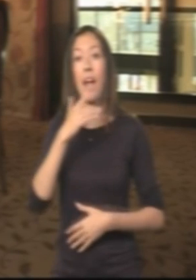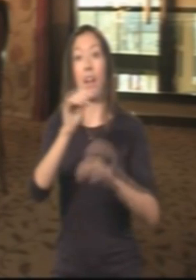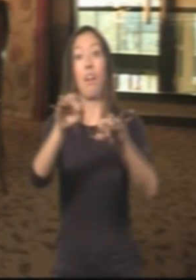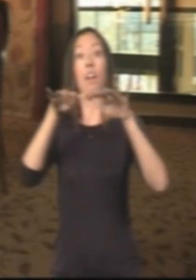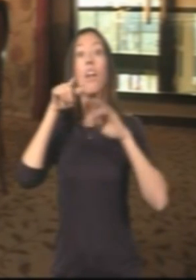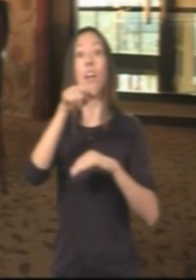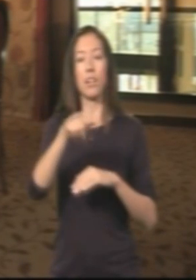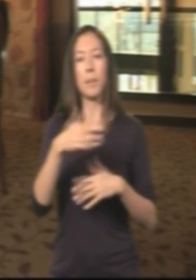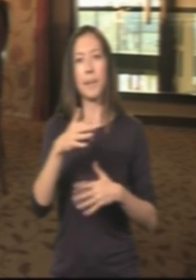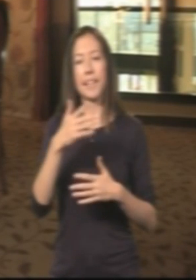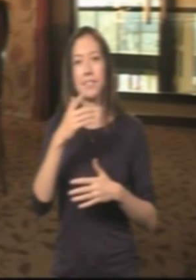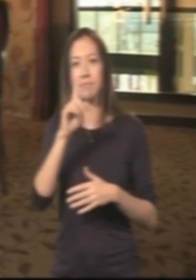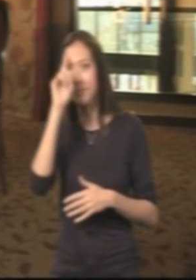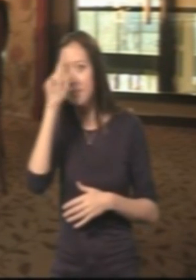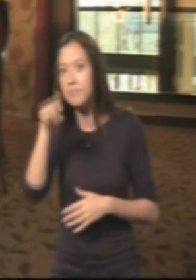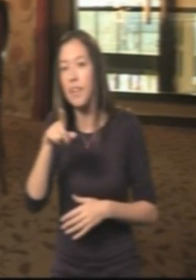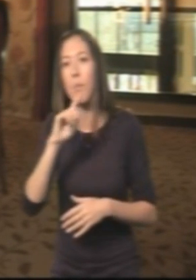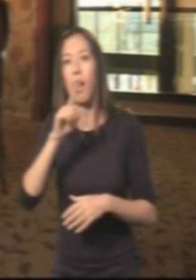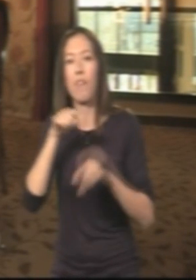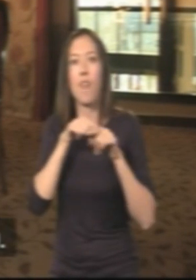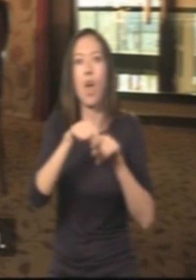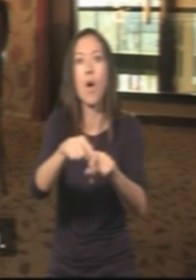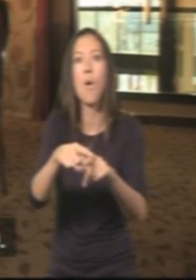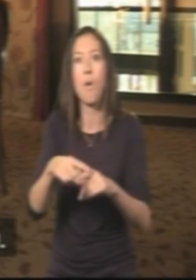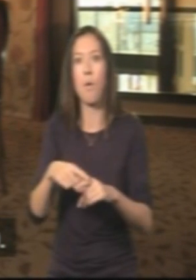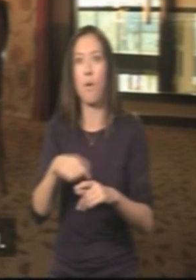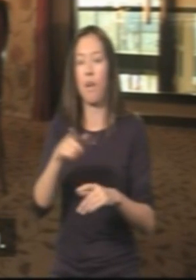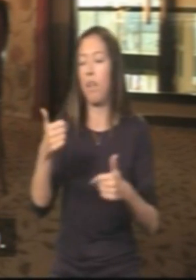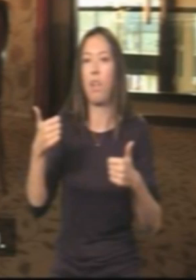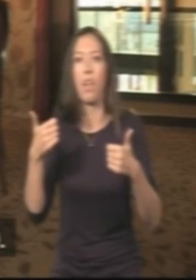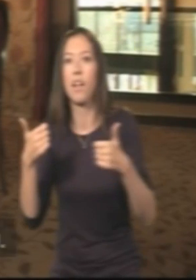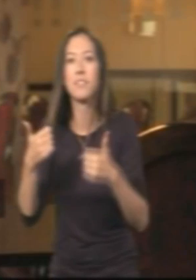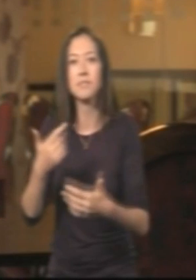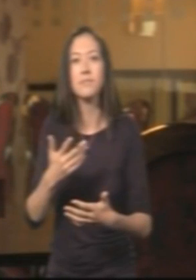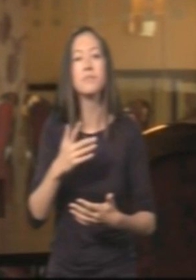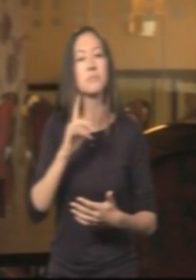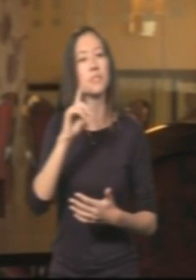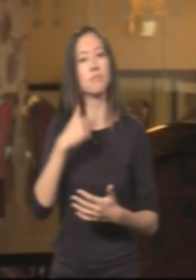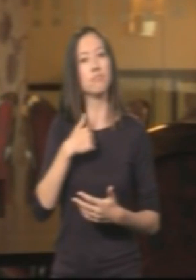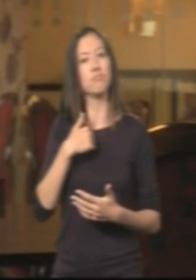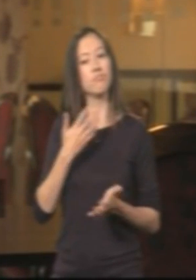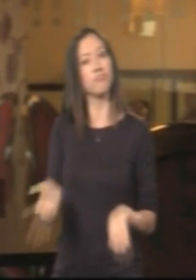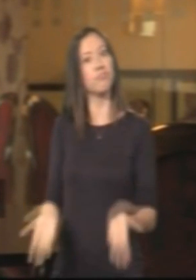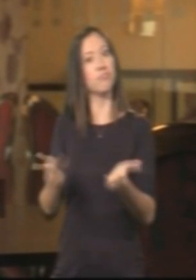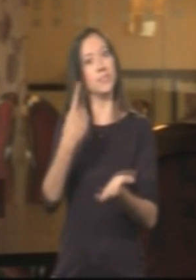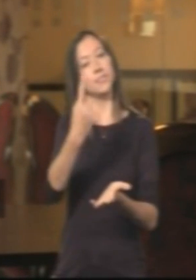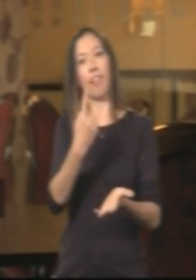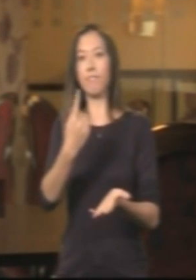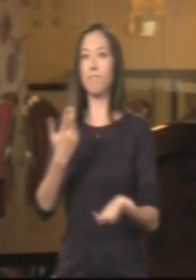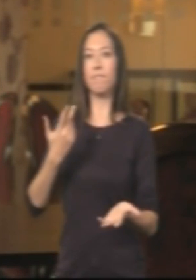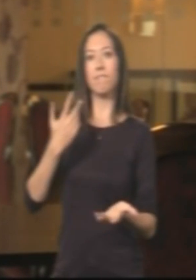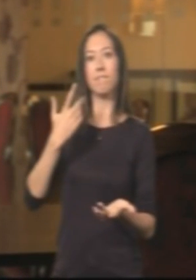Well, when you hypnotise people and you give them a suggestion, they will follow what you've asked them to do. However, I leave it open to their